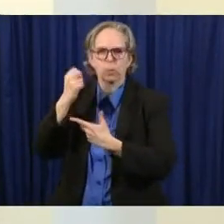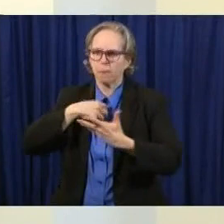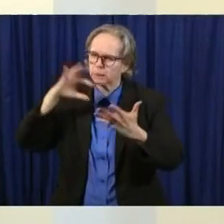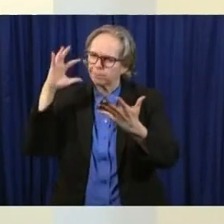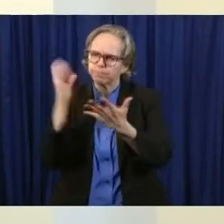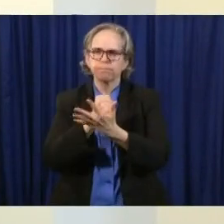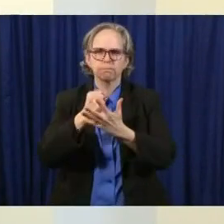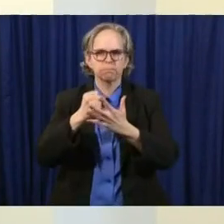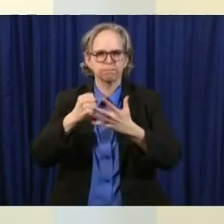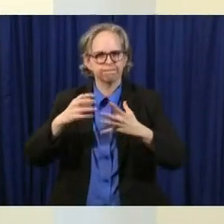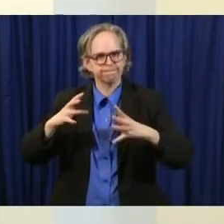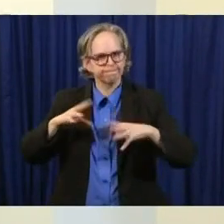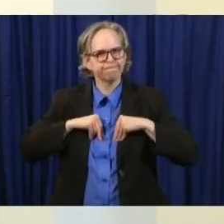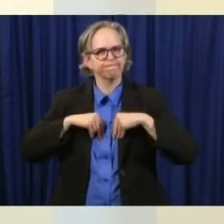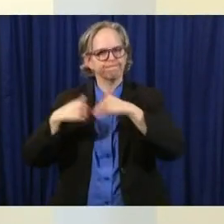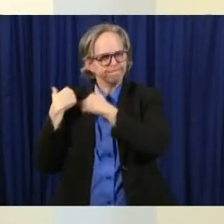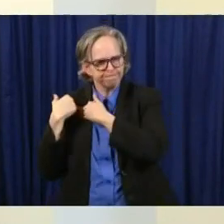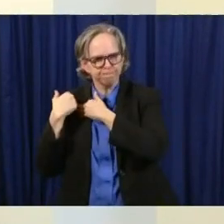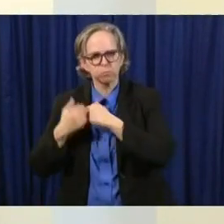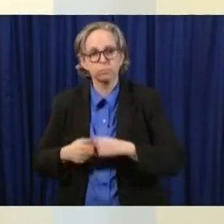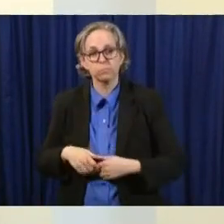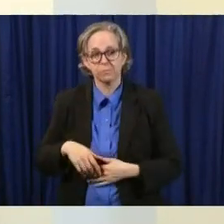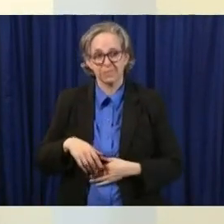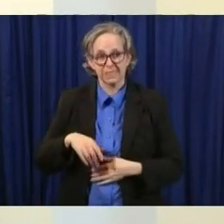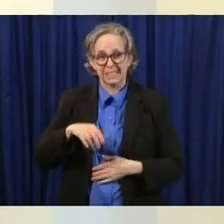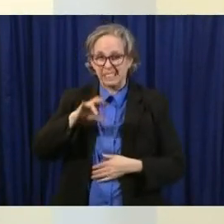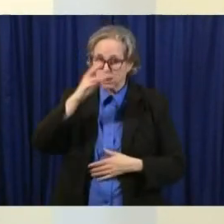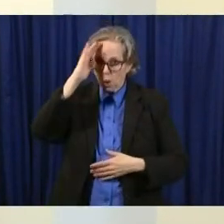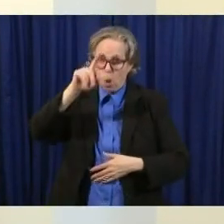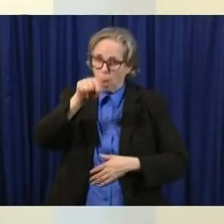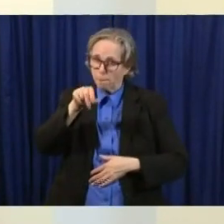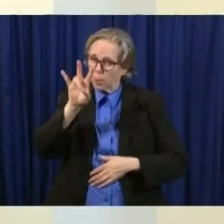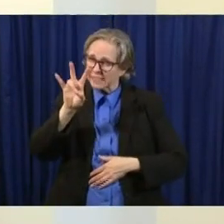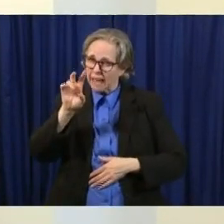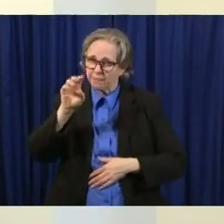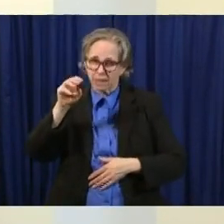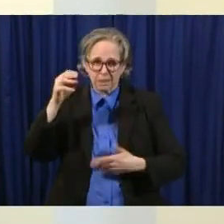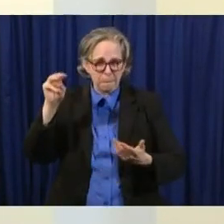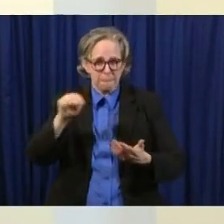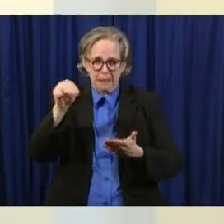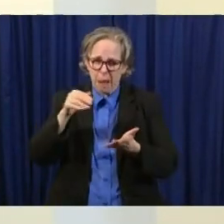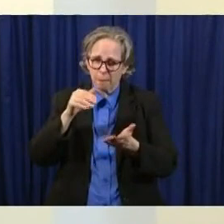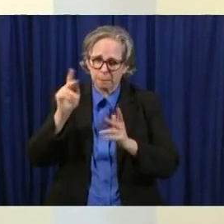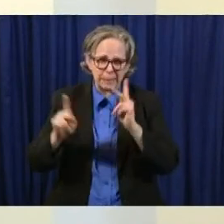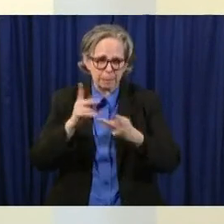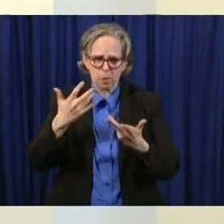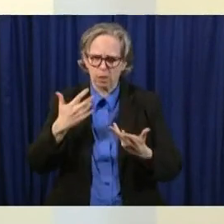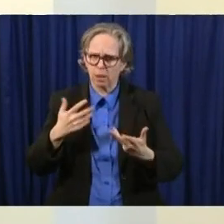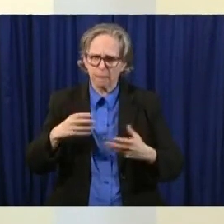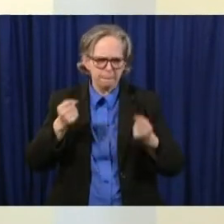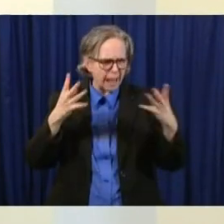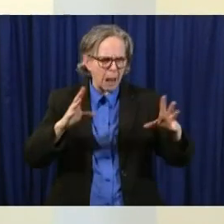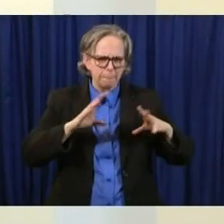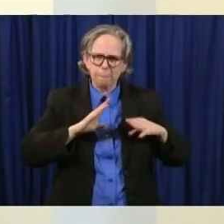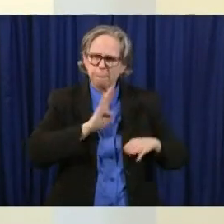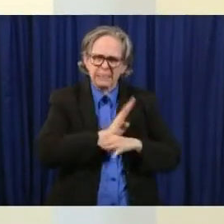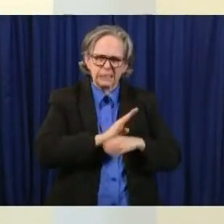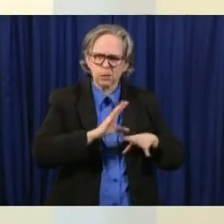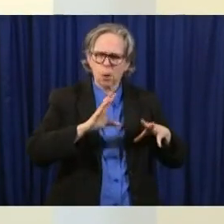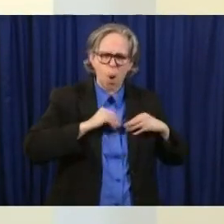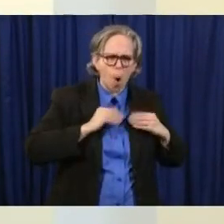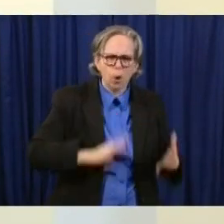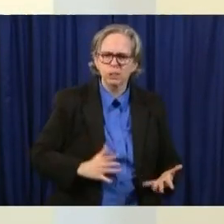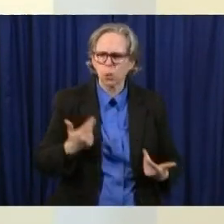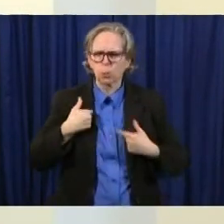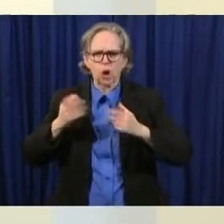are the business owners and we're the customers and we're the workers and we're the the nursing home people